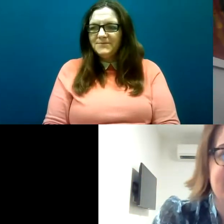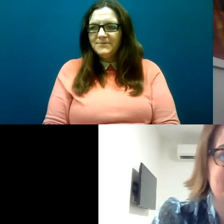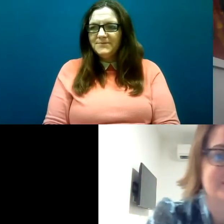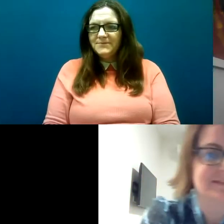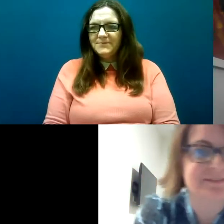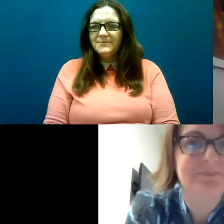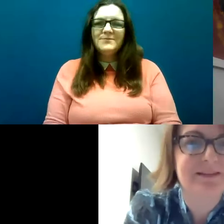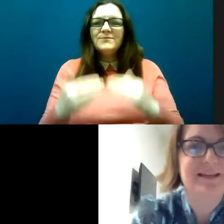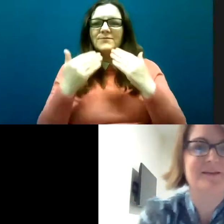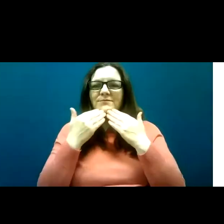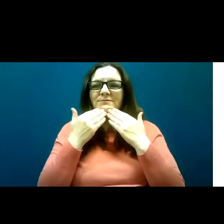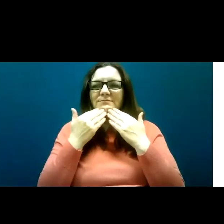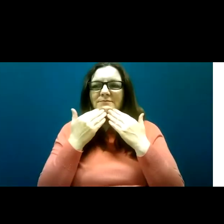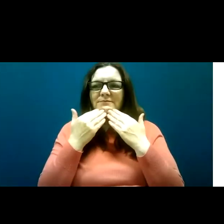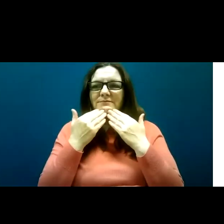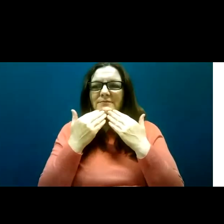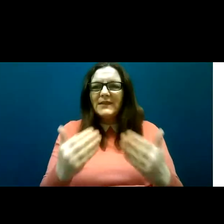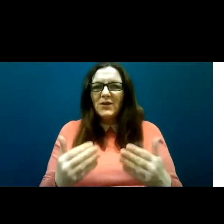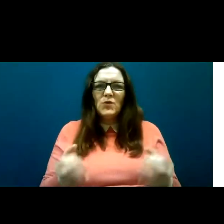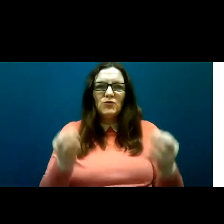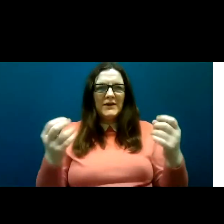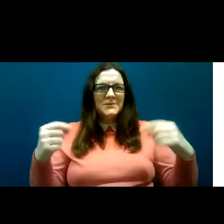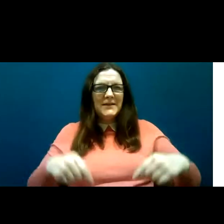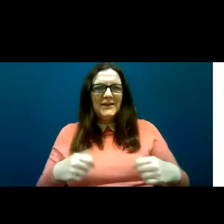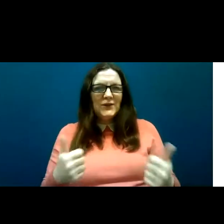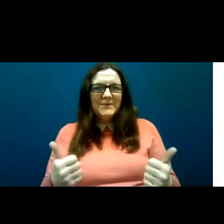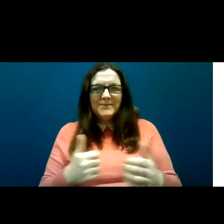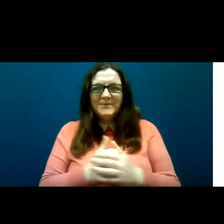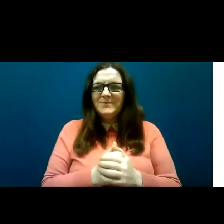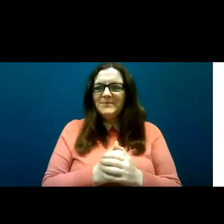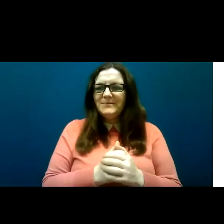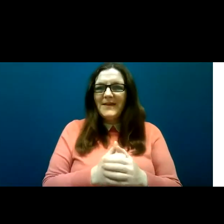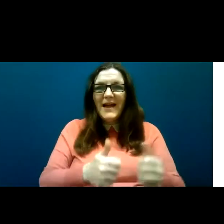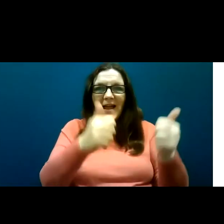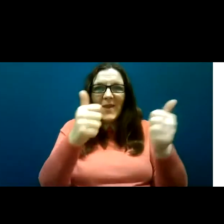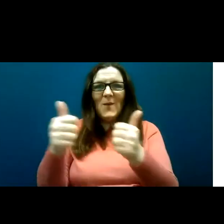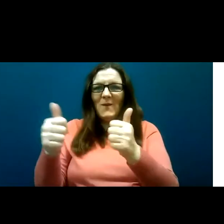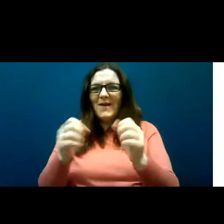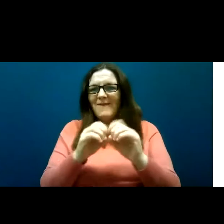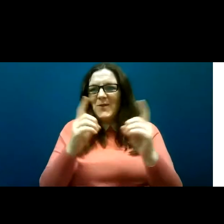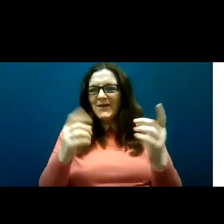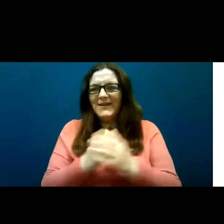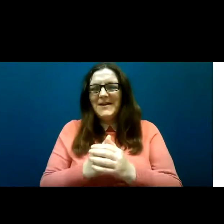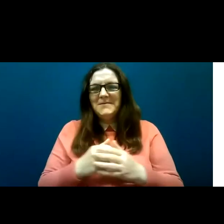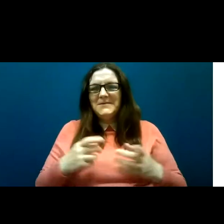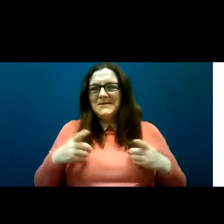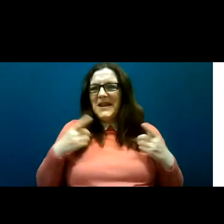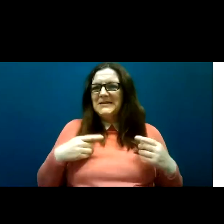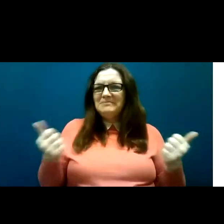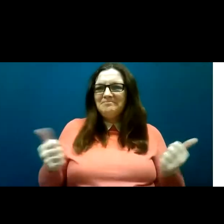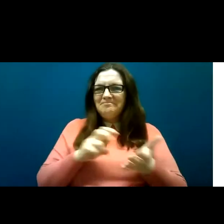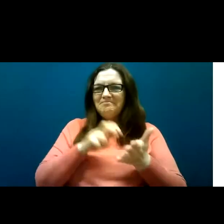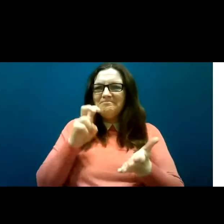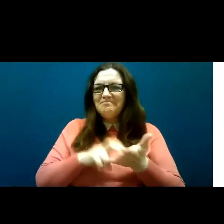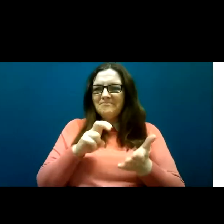Thanks, Rosalyn. Great to be here. Hello, everyone. I'm delighted to get the opportunity to